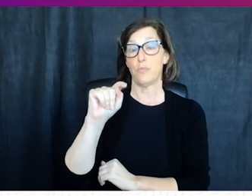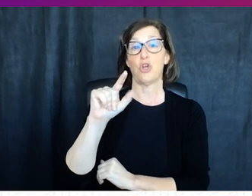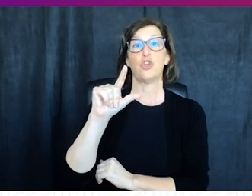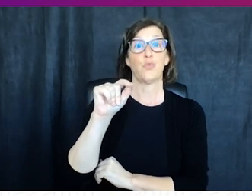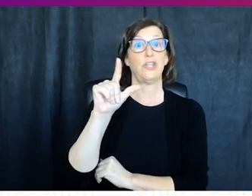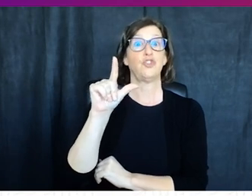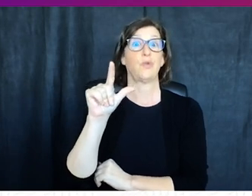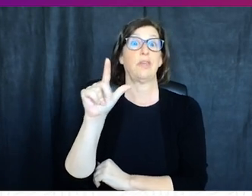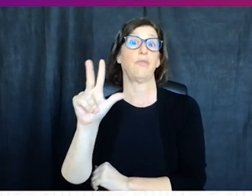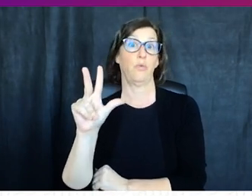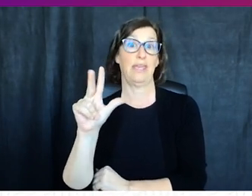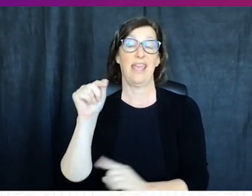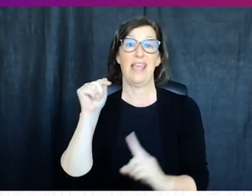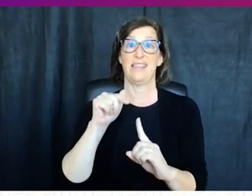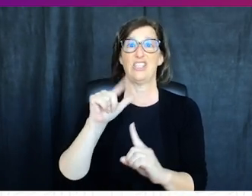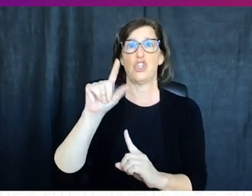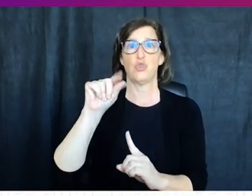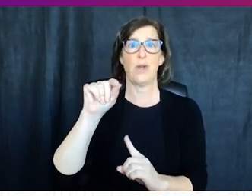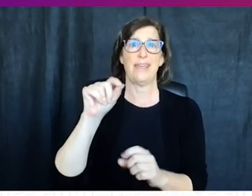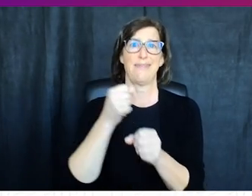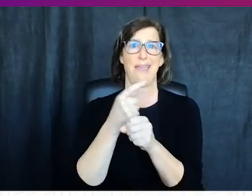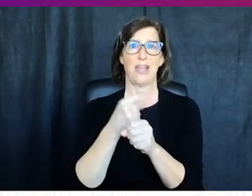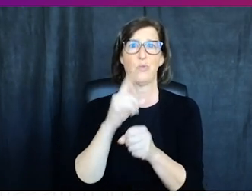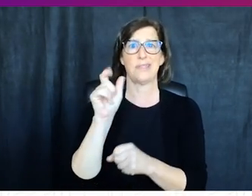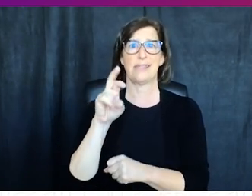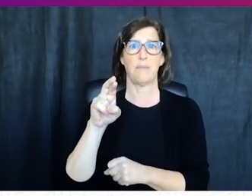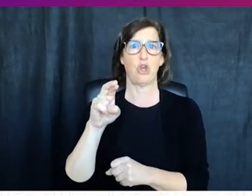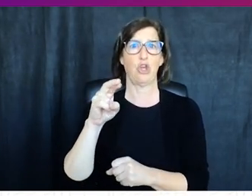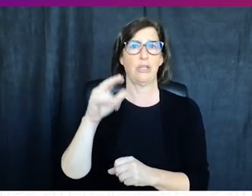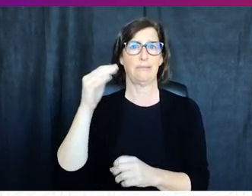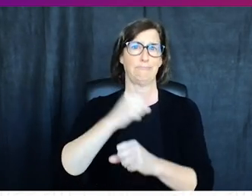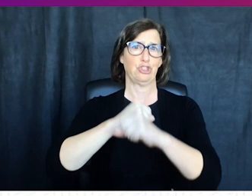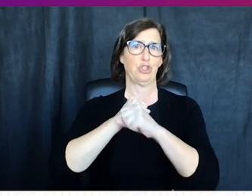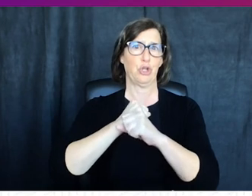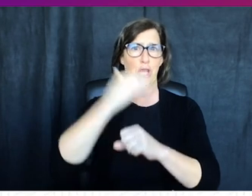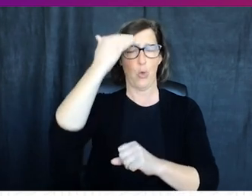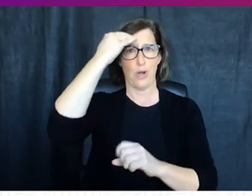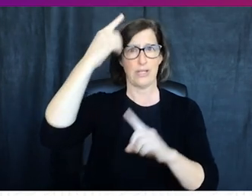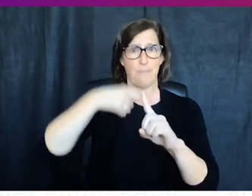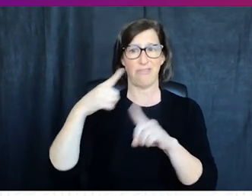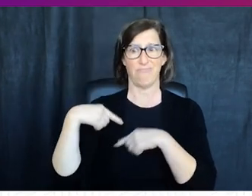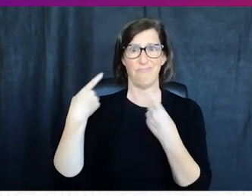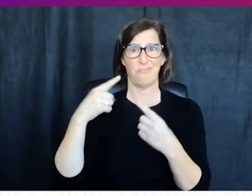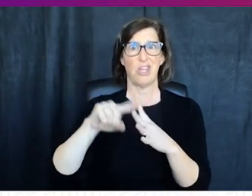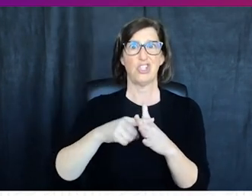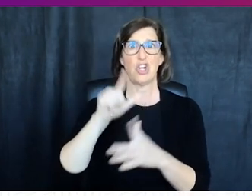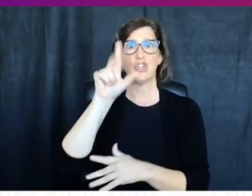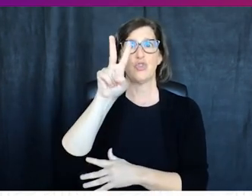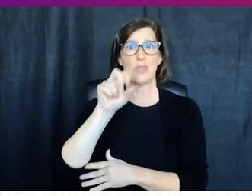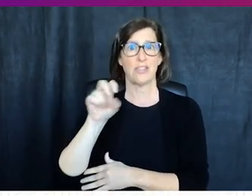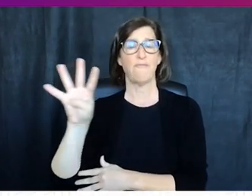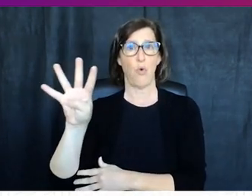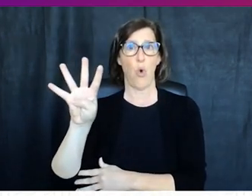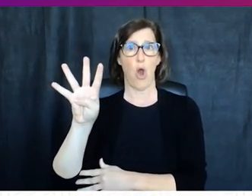of october 2023 this marks the 20th annual cyber security awareness month since 2004 the